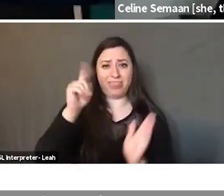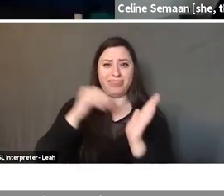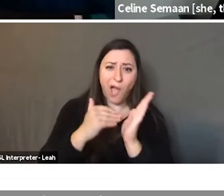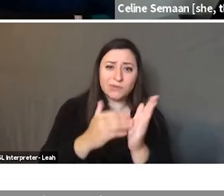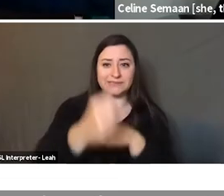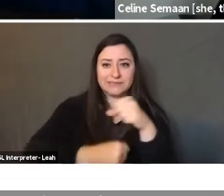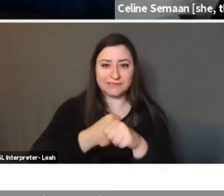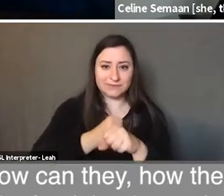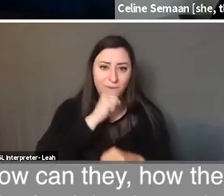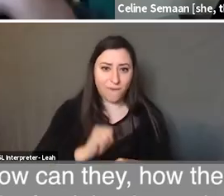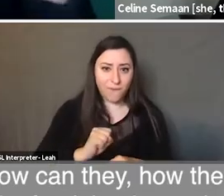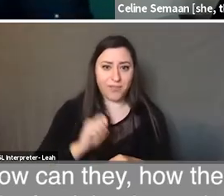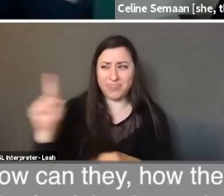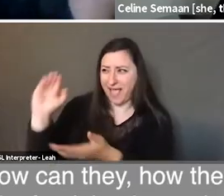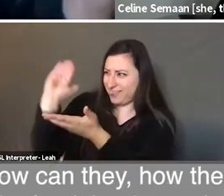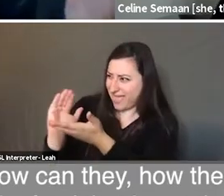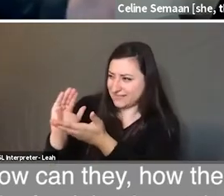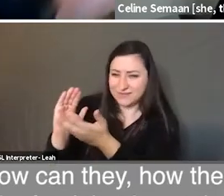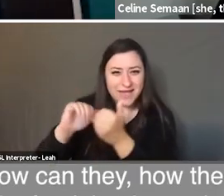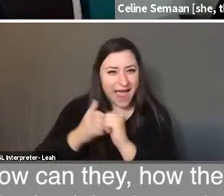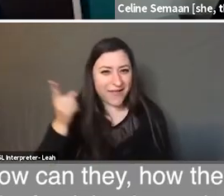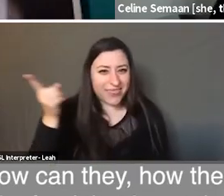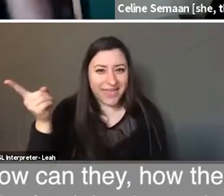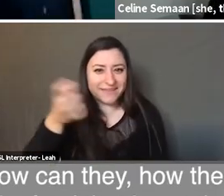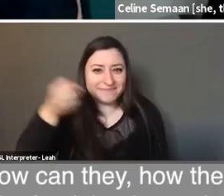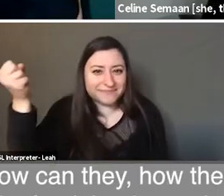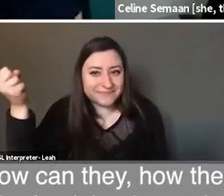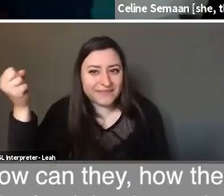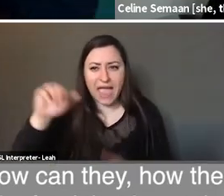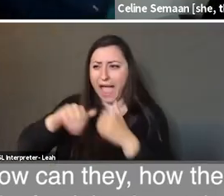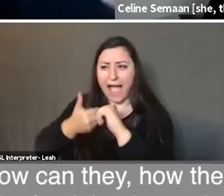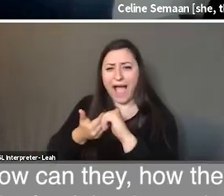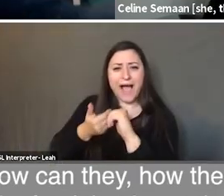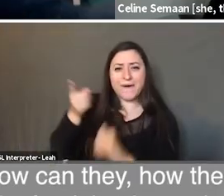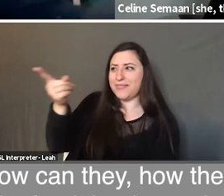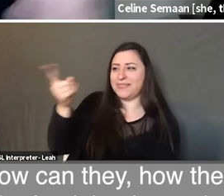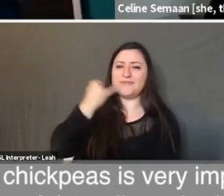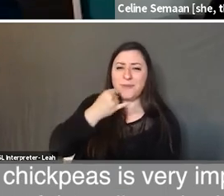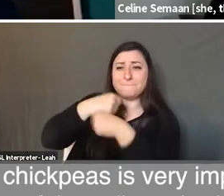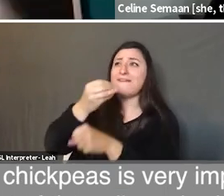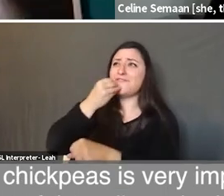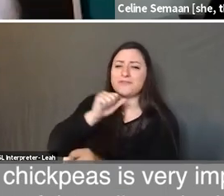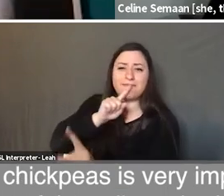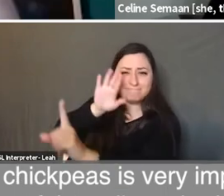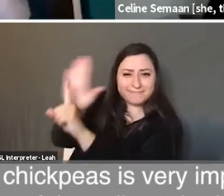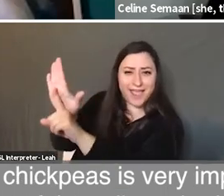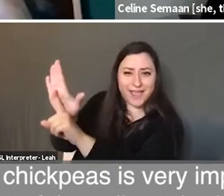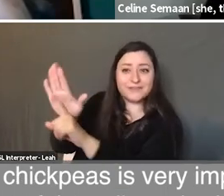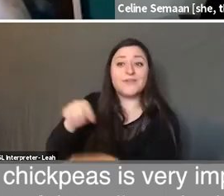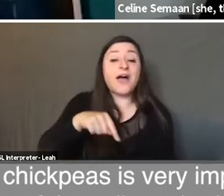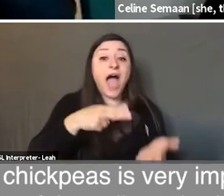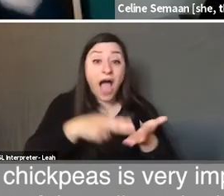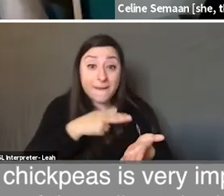They are less than a century also. 70 years in total. How they can make food that is not there. So, hummus as